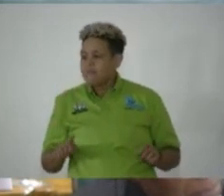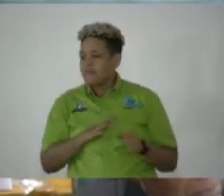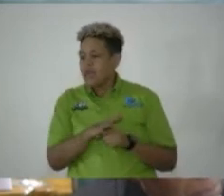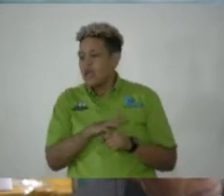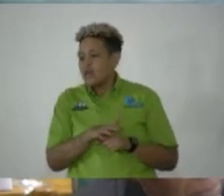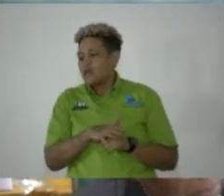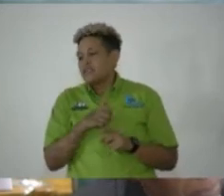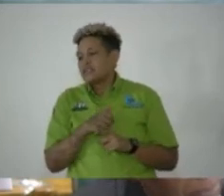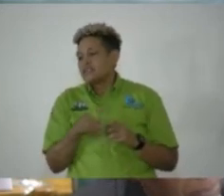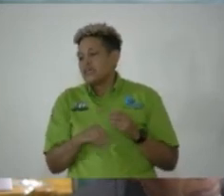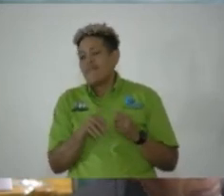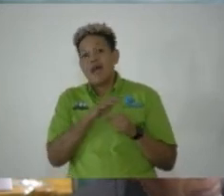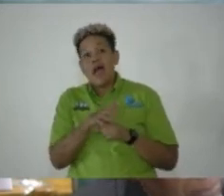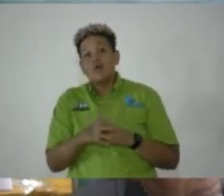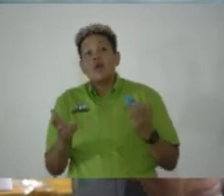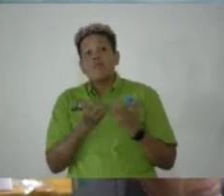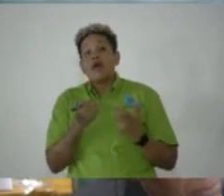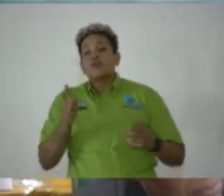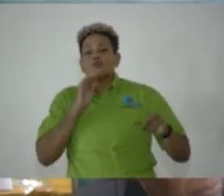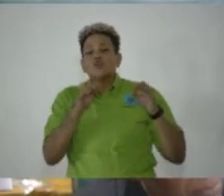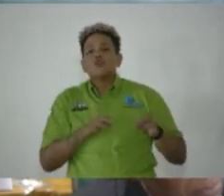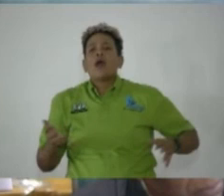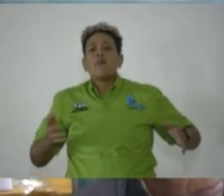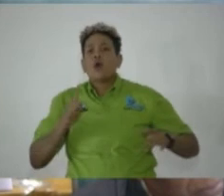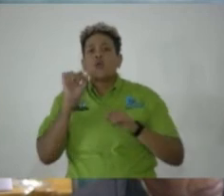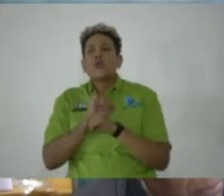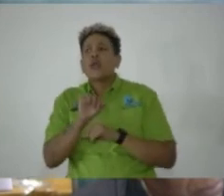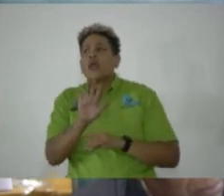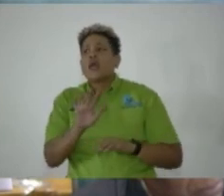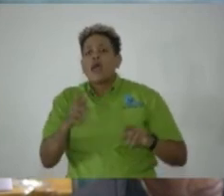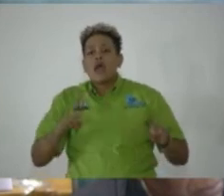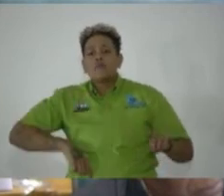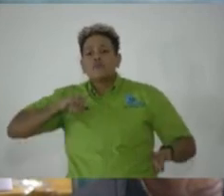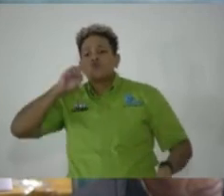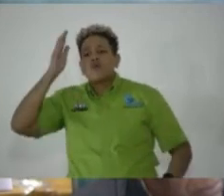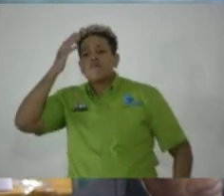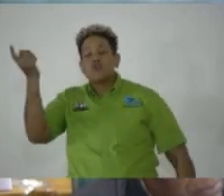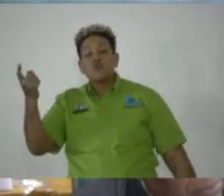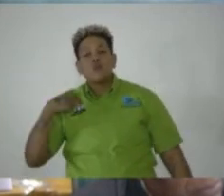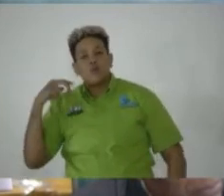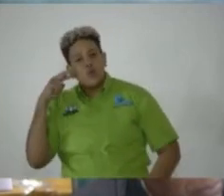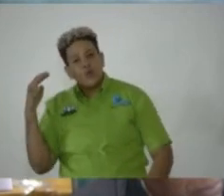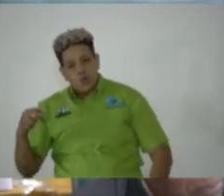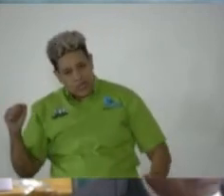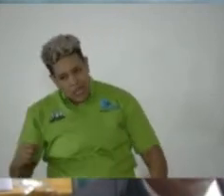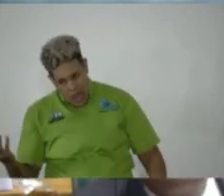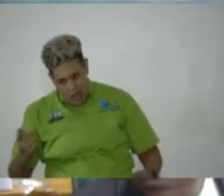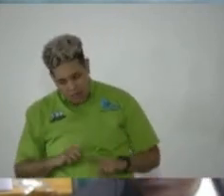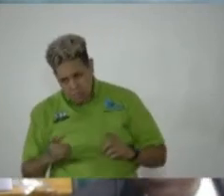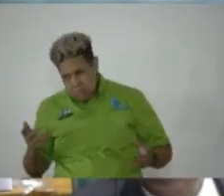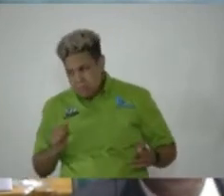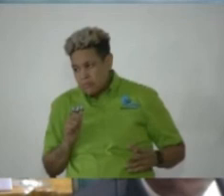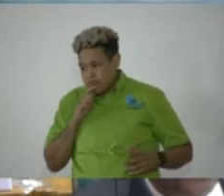It's somewhat inadequate to describe what it really is, and I'm sure in the future this is something we can look at. But I